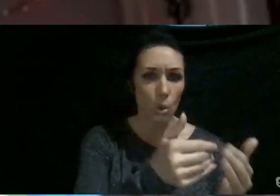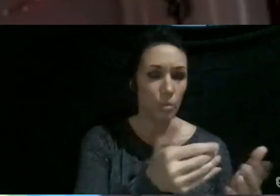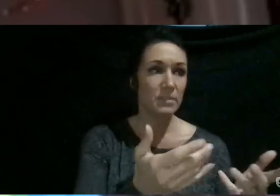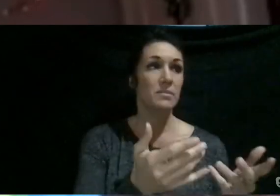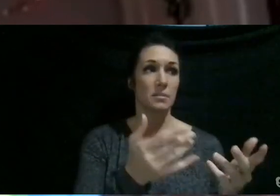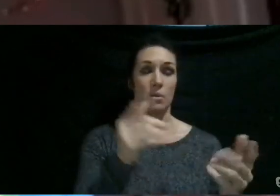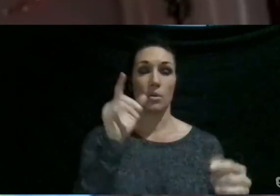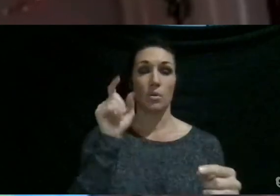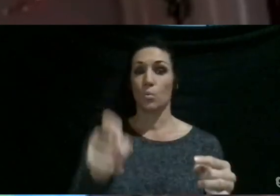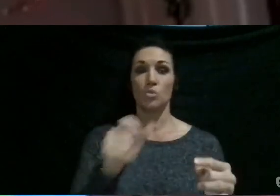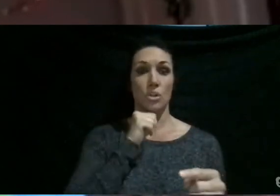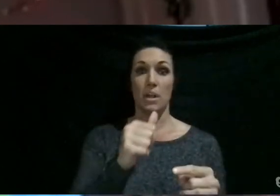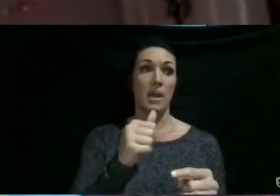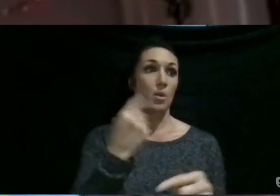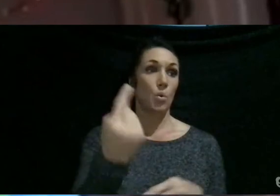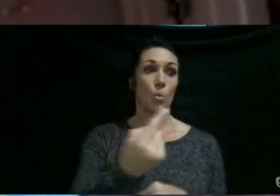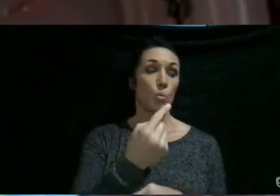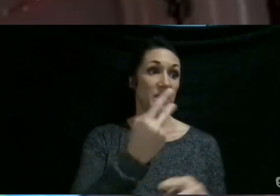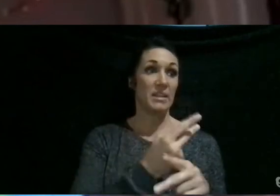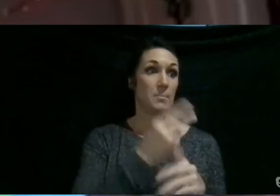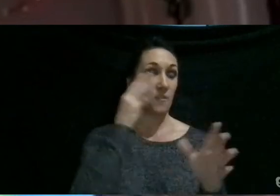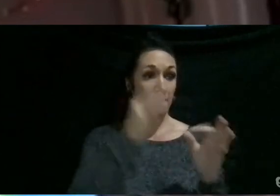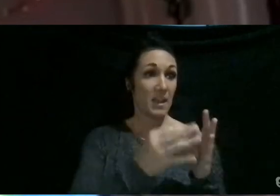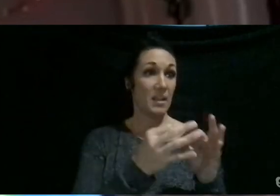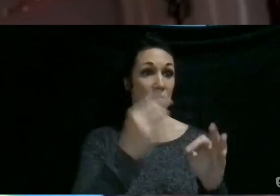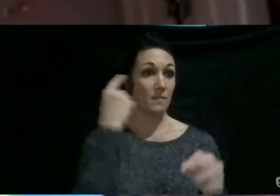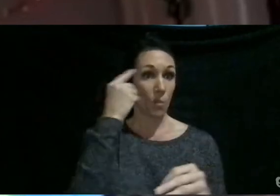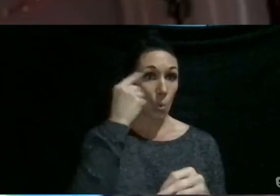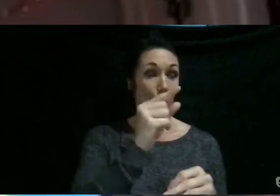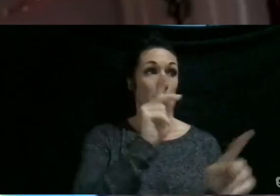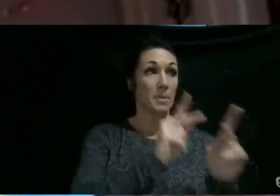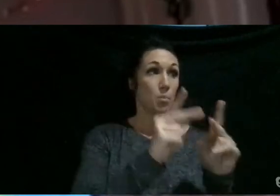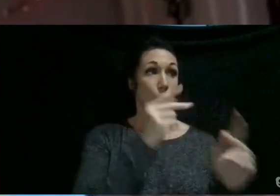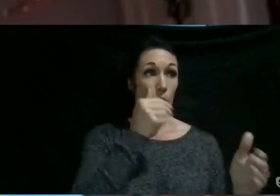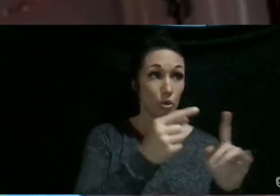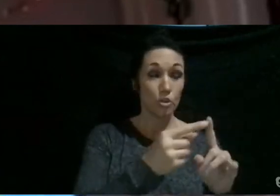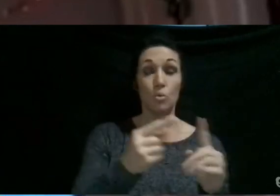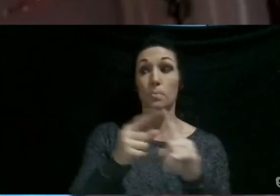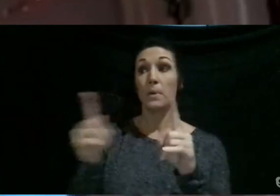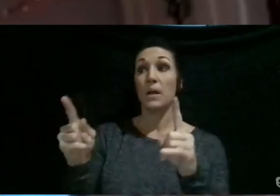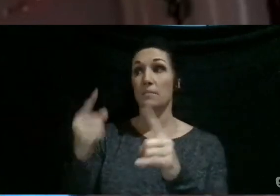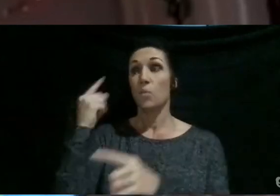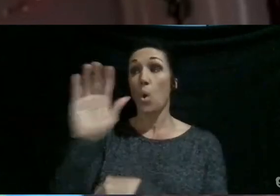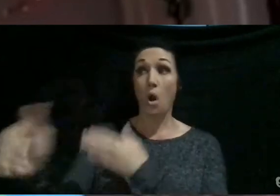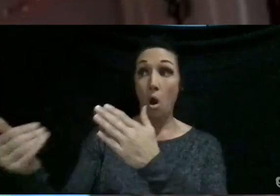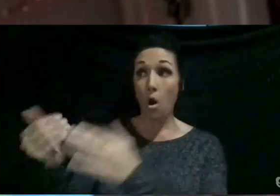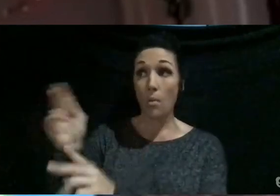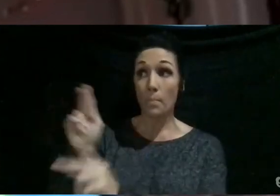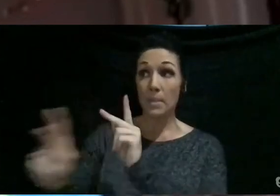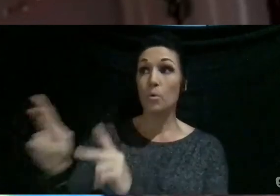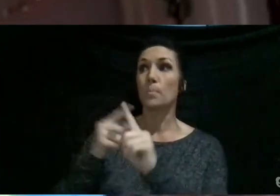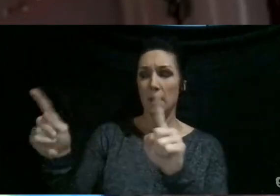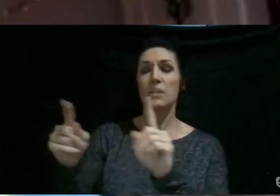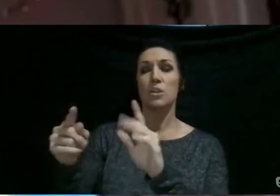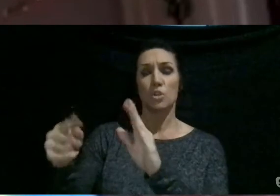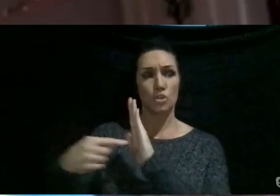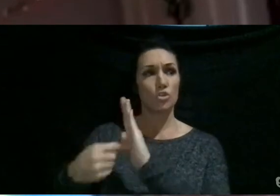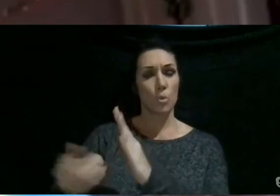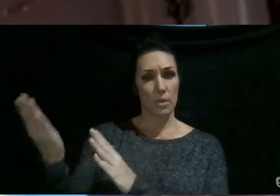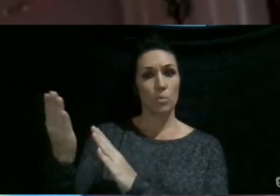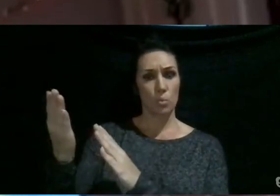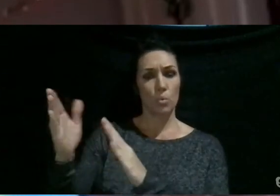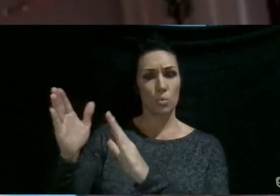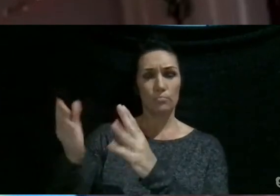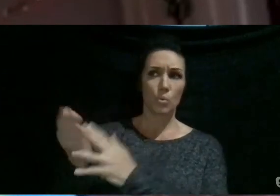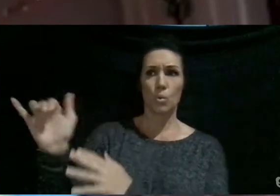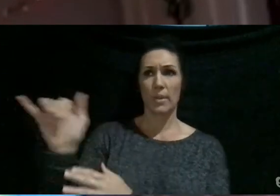just as the people we're close to, and it should be like something for everyone. And I think showing that through actions is good. And it's like comforting because